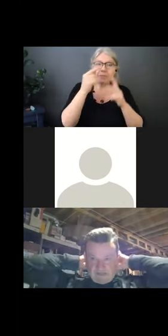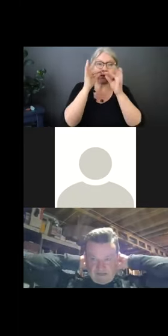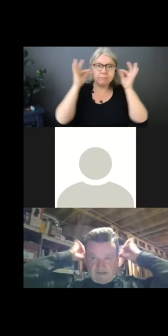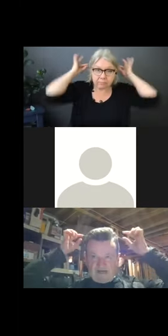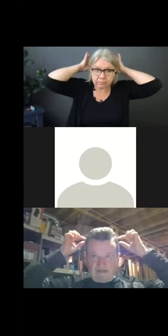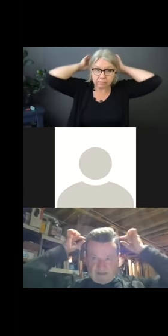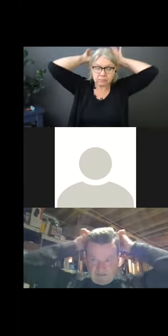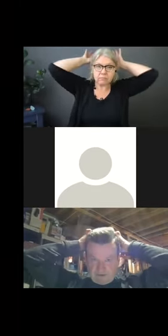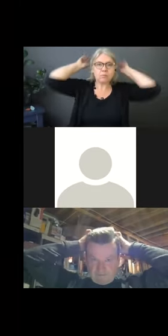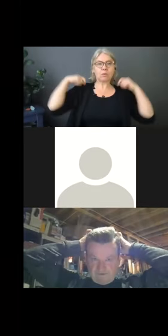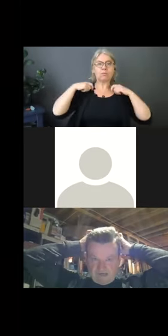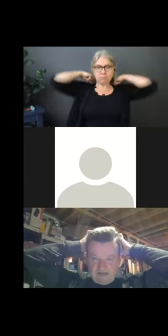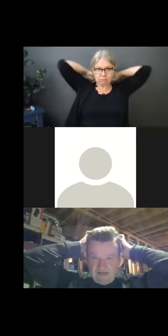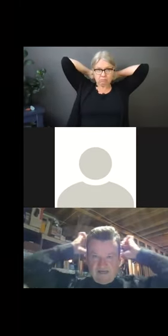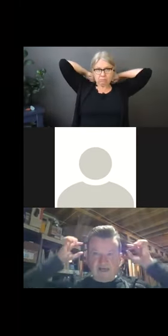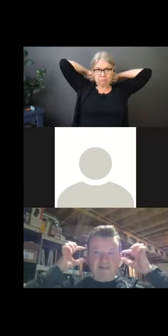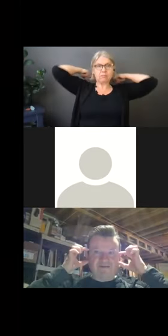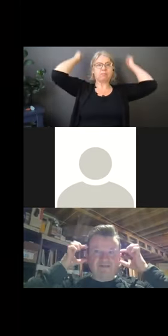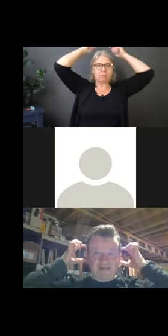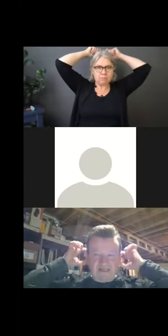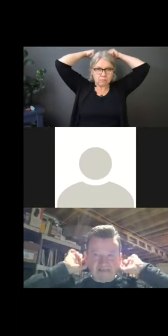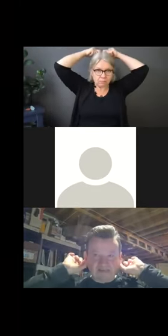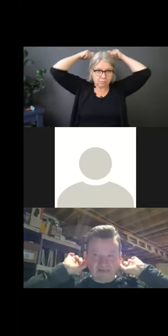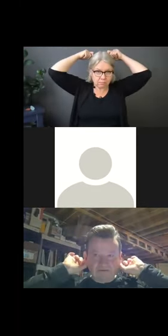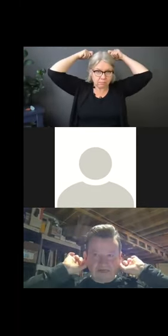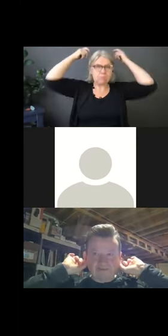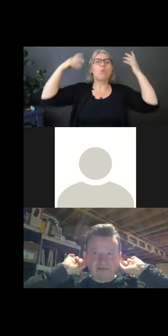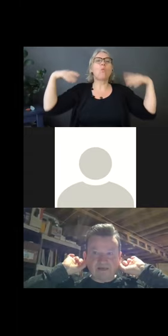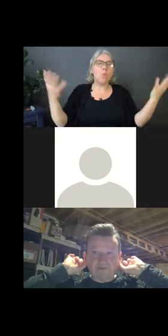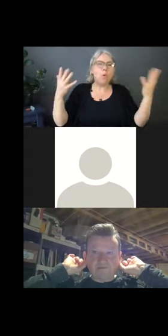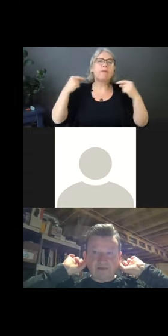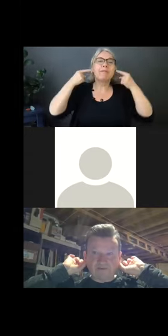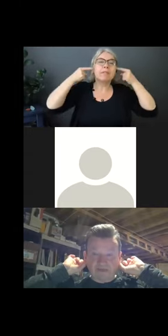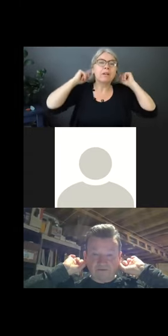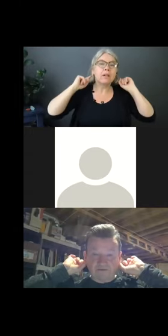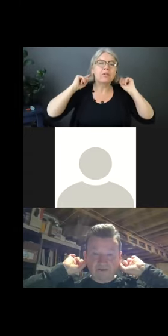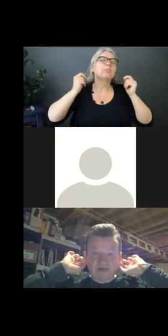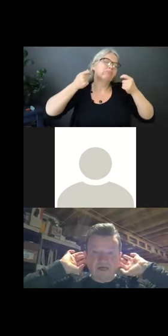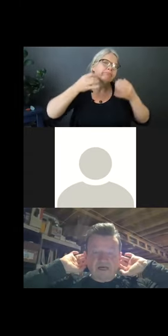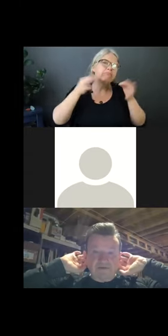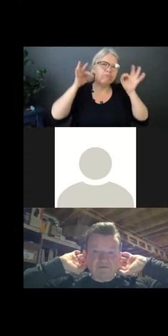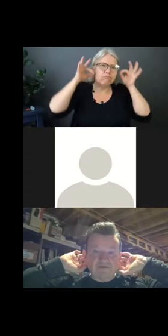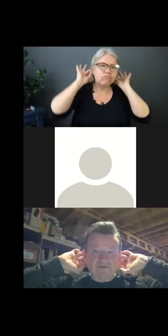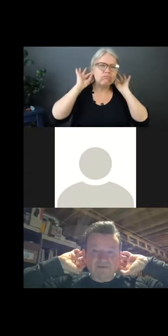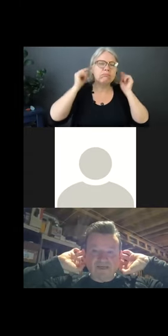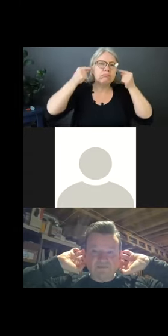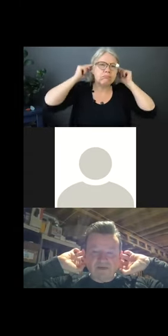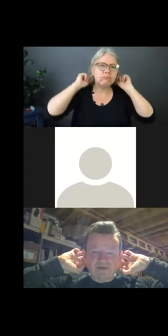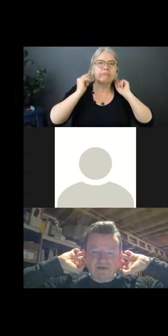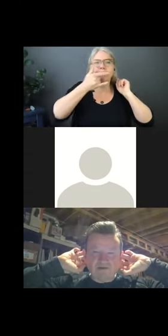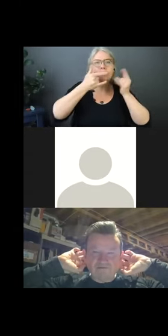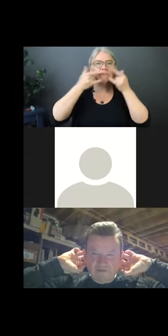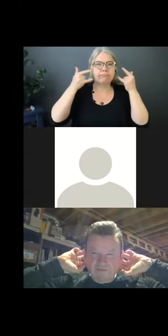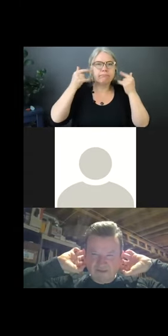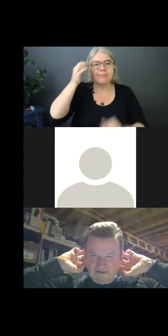secure it at your neck and the top of your head. And if it's the elastic ear lapse, then they go around your ears. Those can